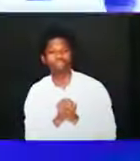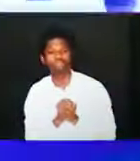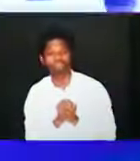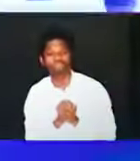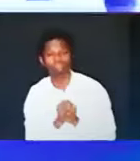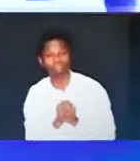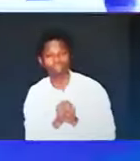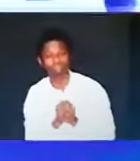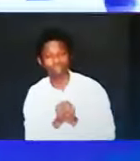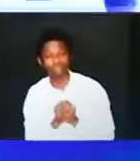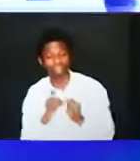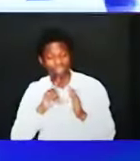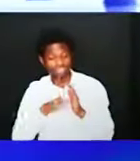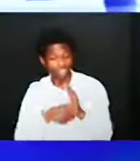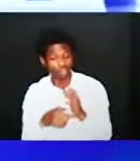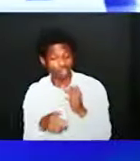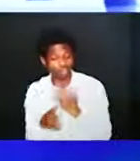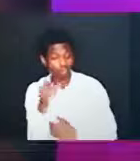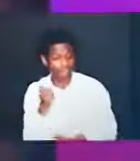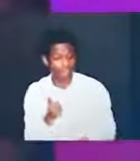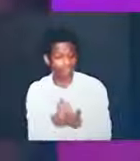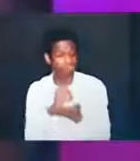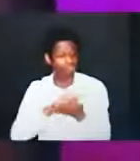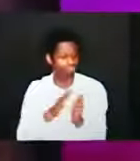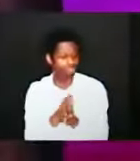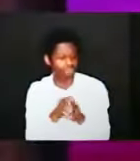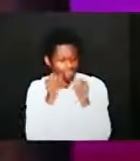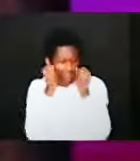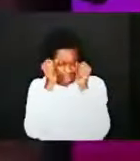that you know who you are as a christian